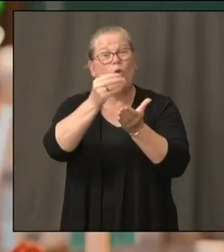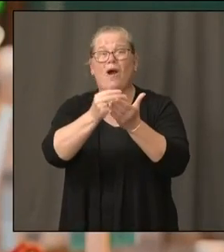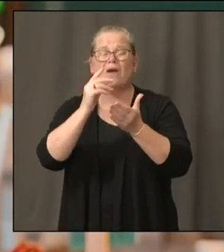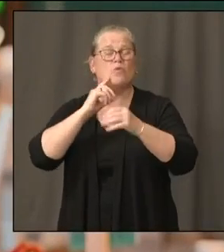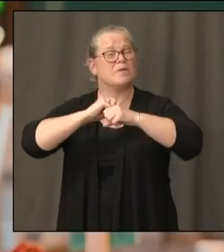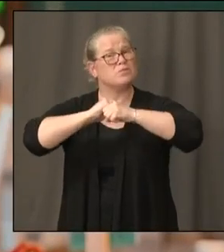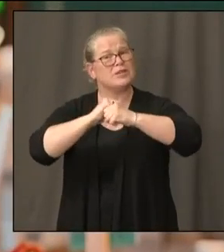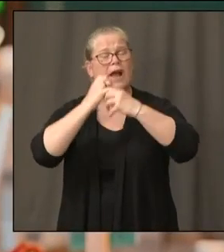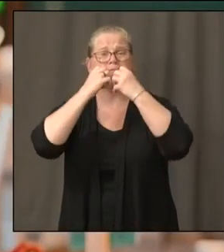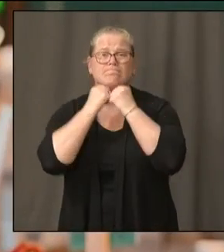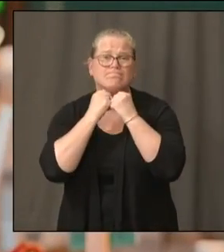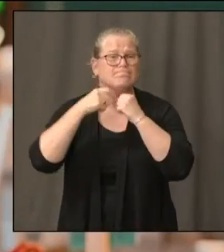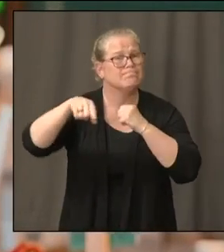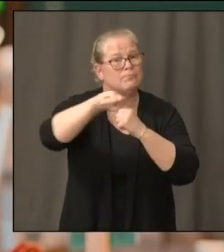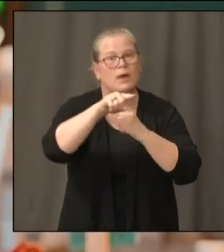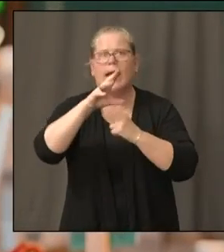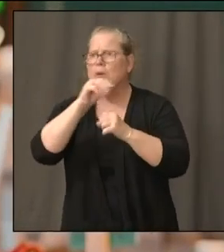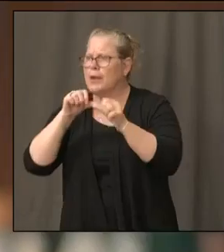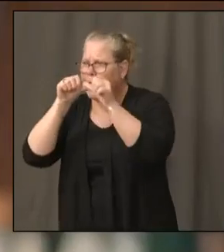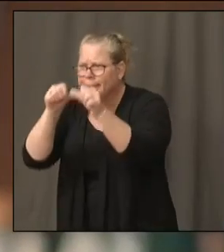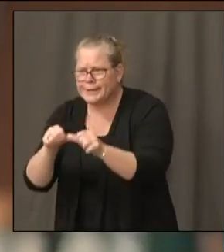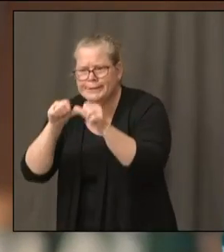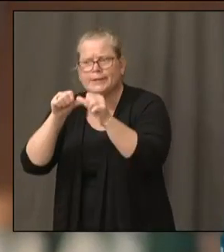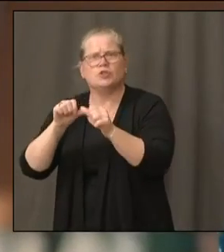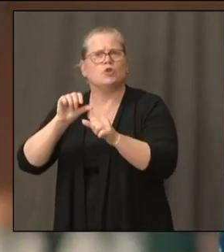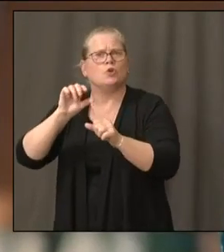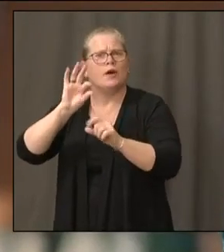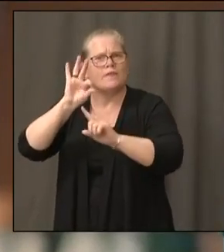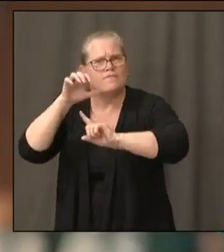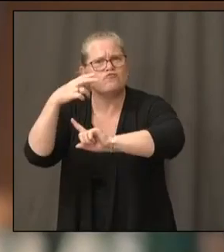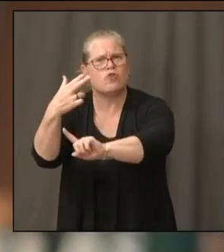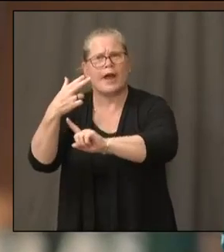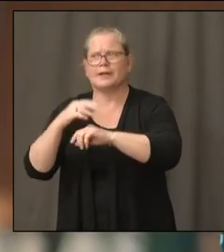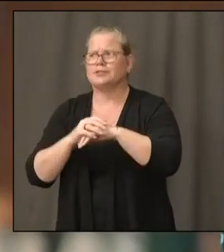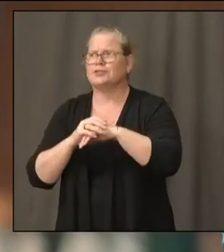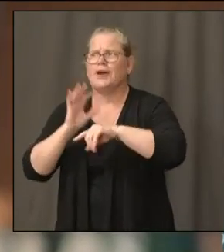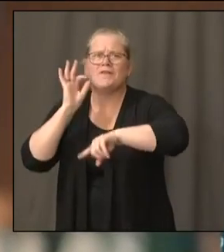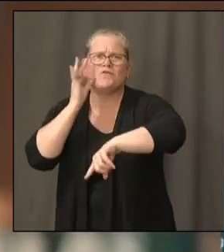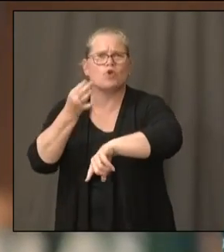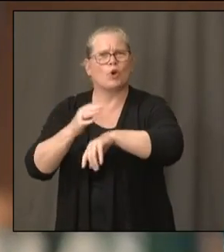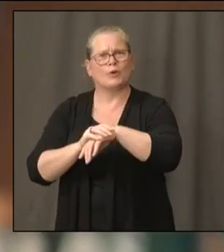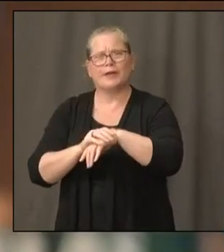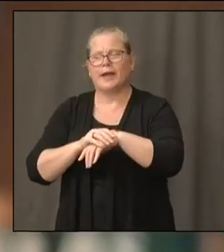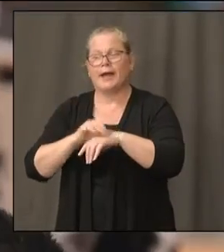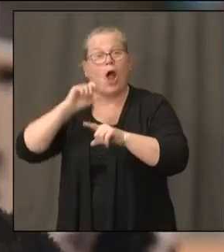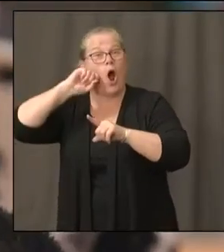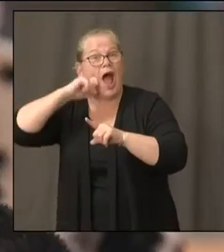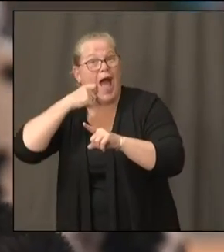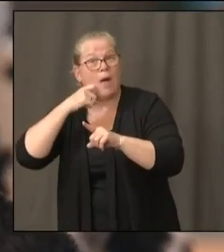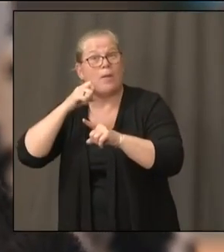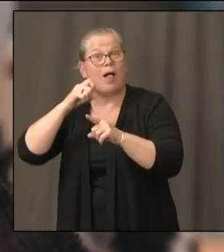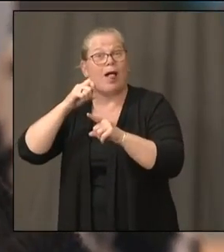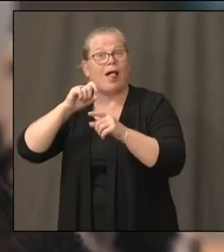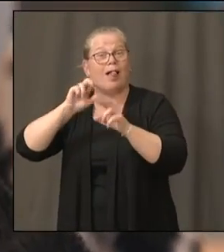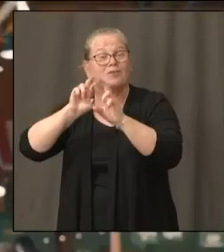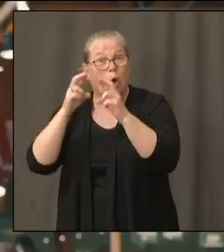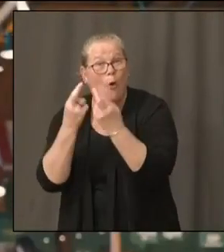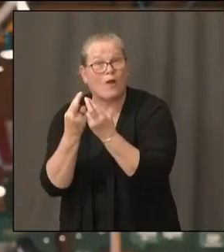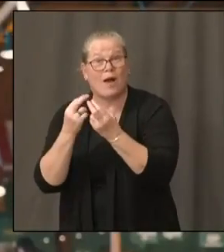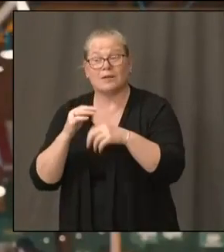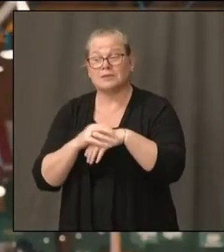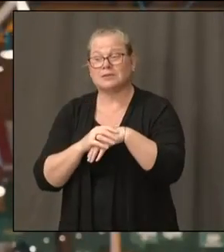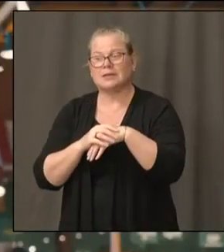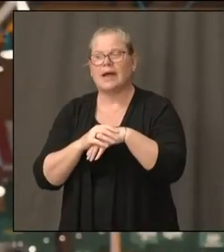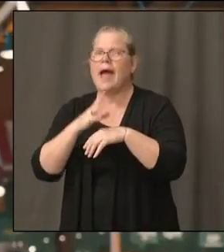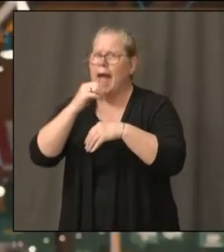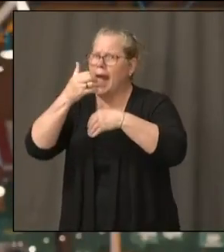apple cider, donut holes, and banana bread. We've seen you try to make your own banana bread. This